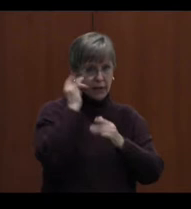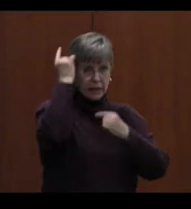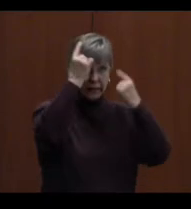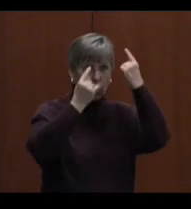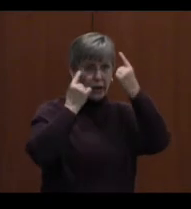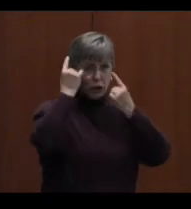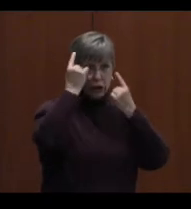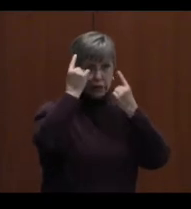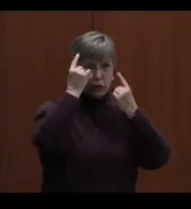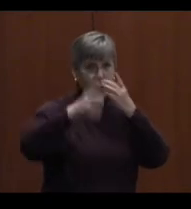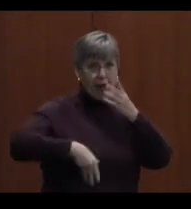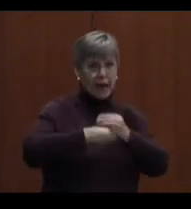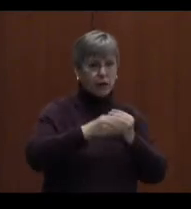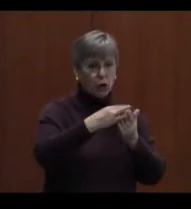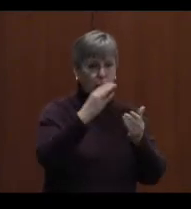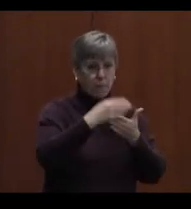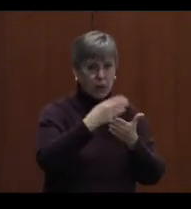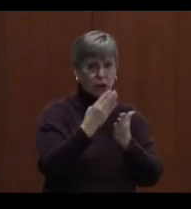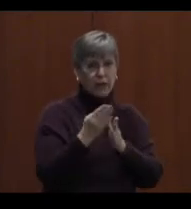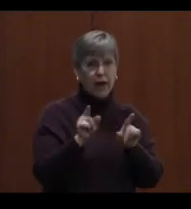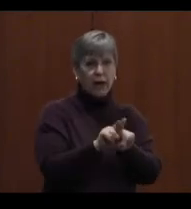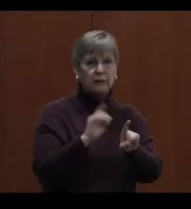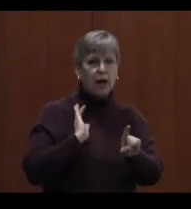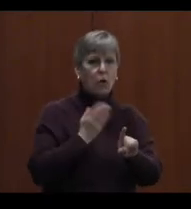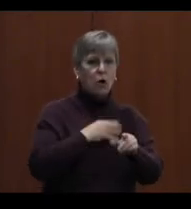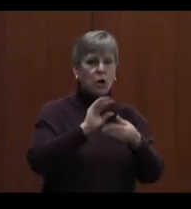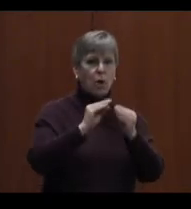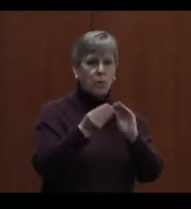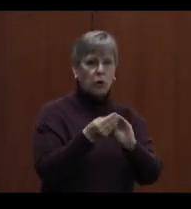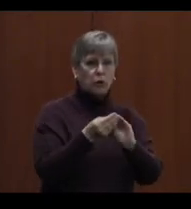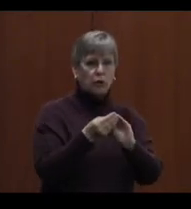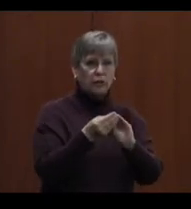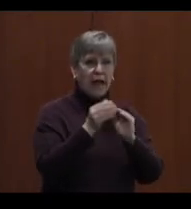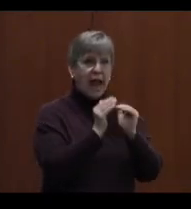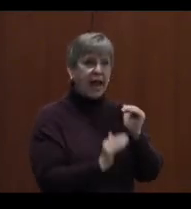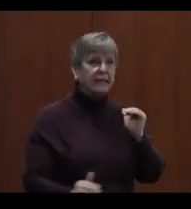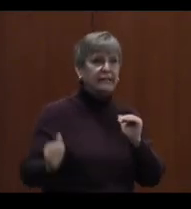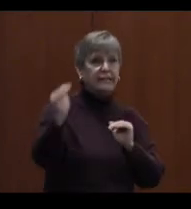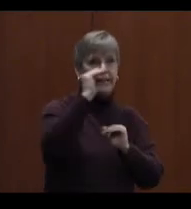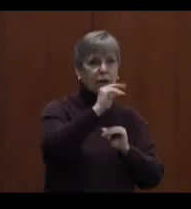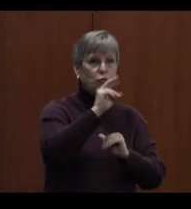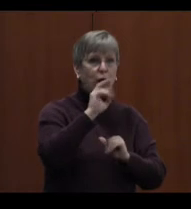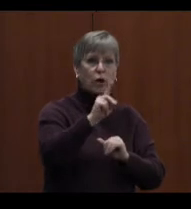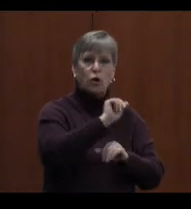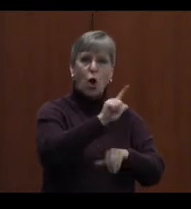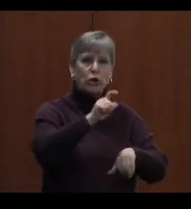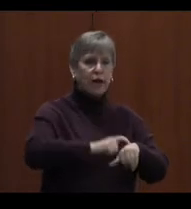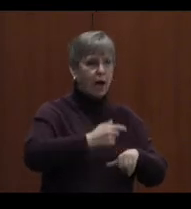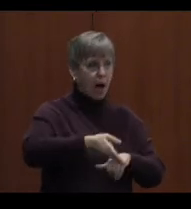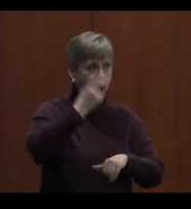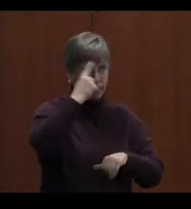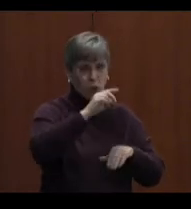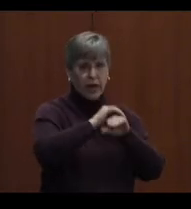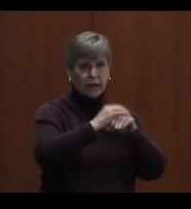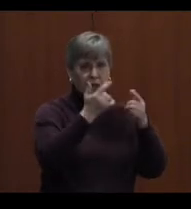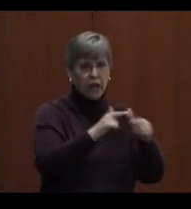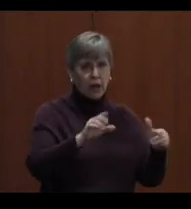to be added to the budget as our numbers exceed record all-time highs for English language learners.